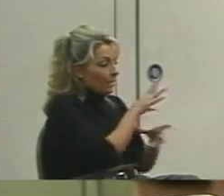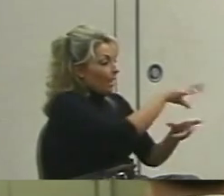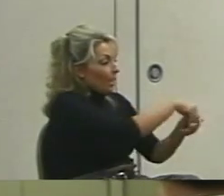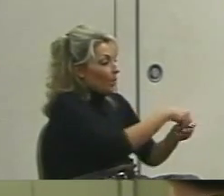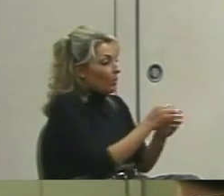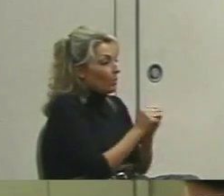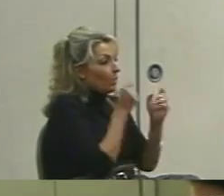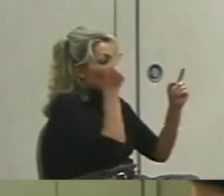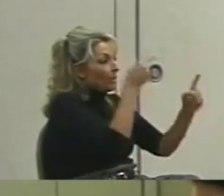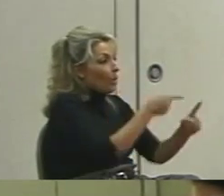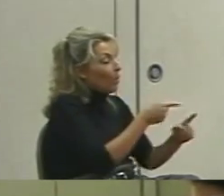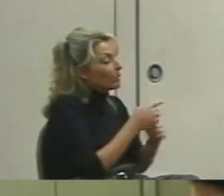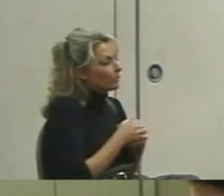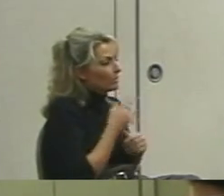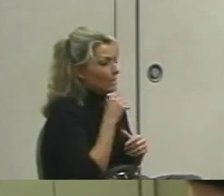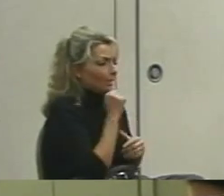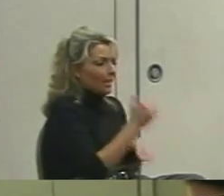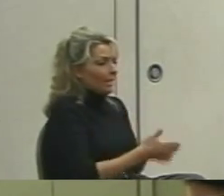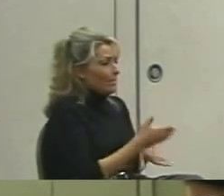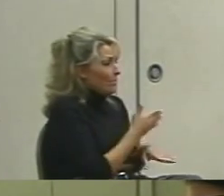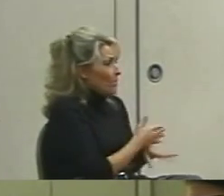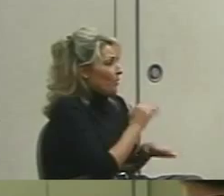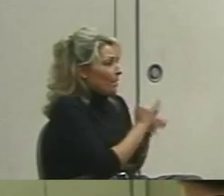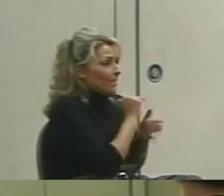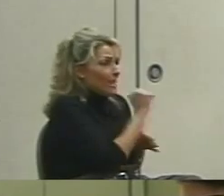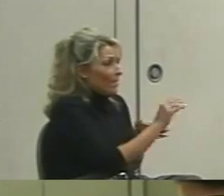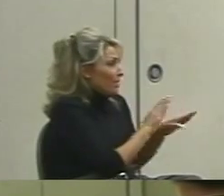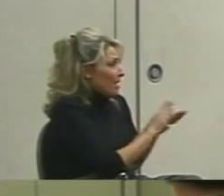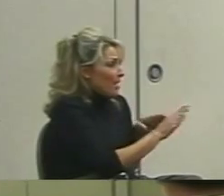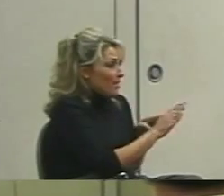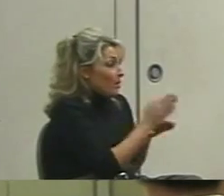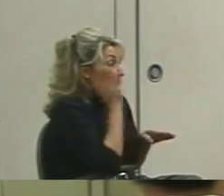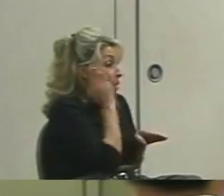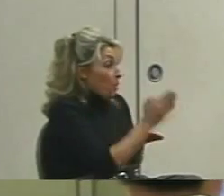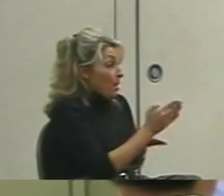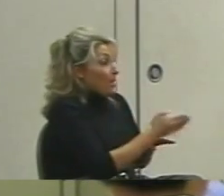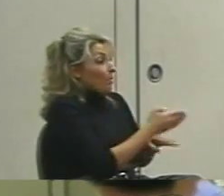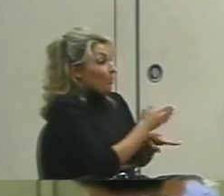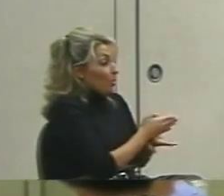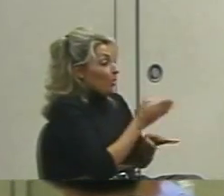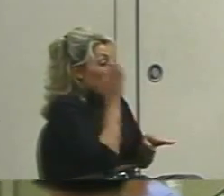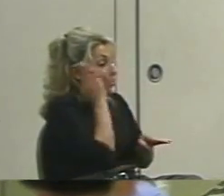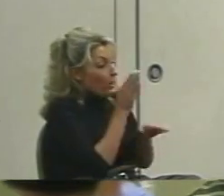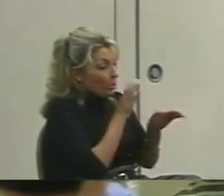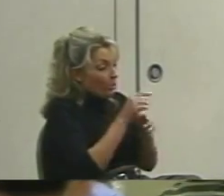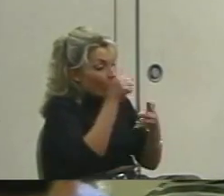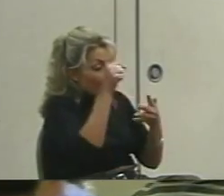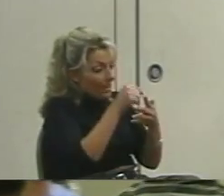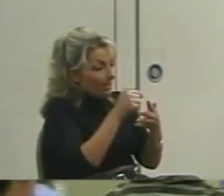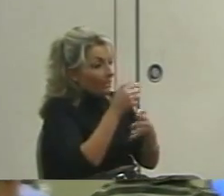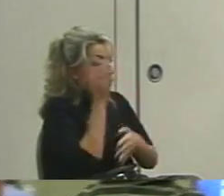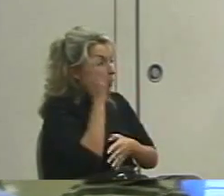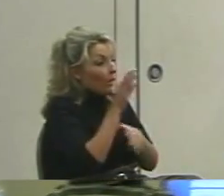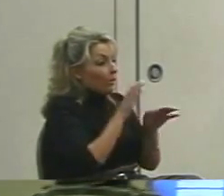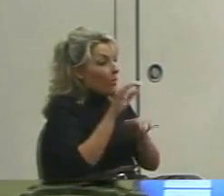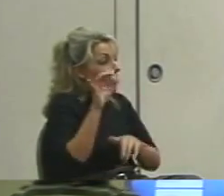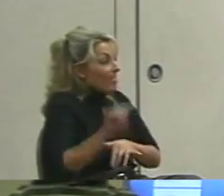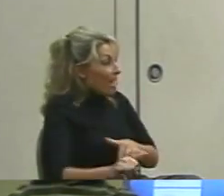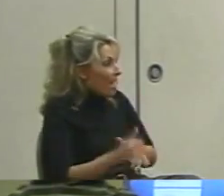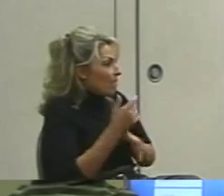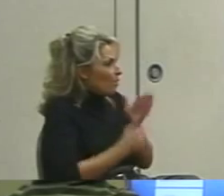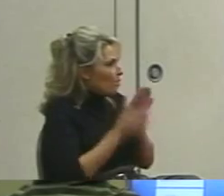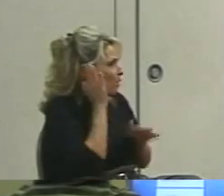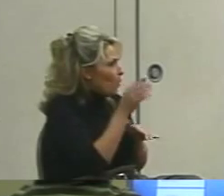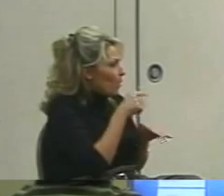It can't say we'll get better because that's not a behavior. We'll do this. We'll do that. What will they